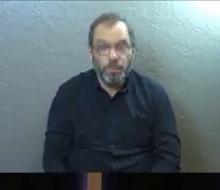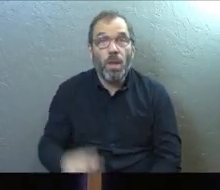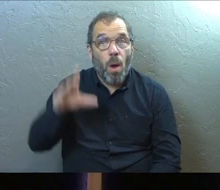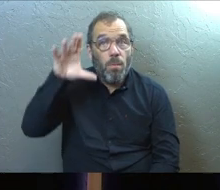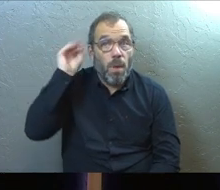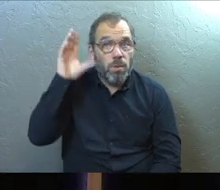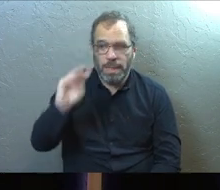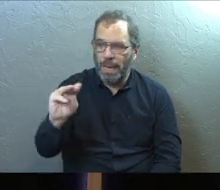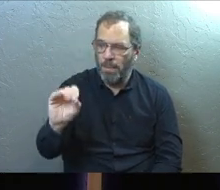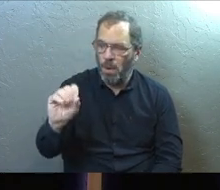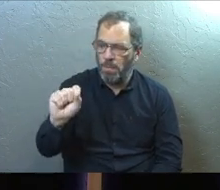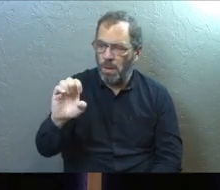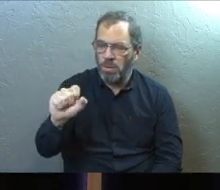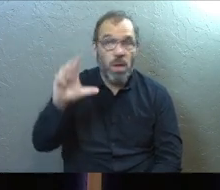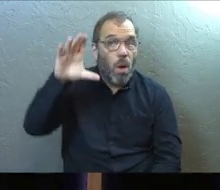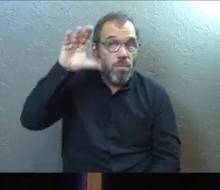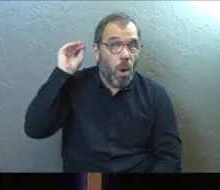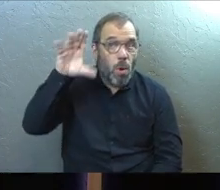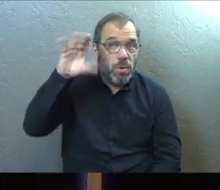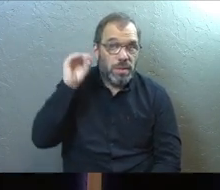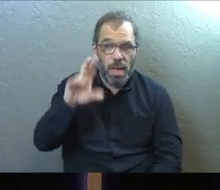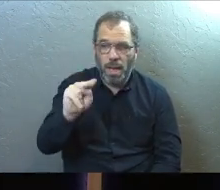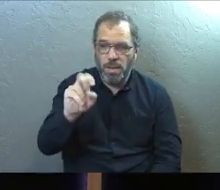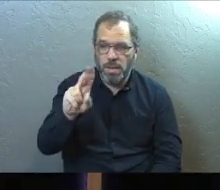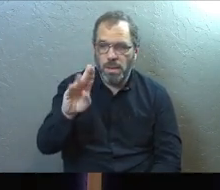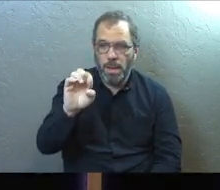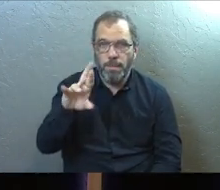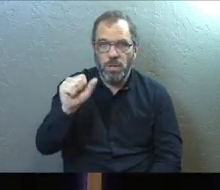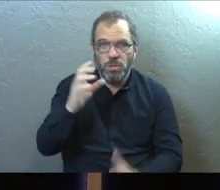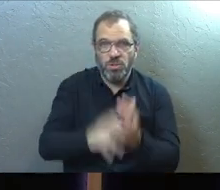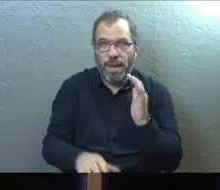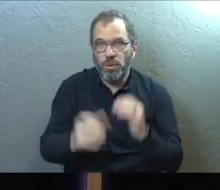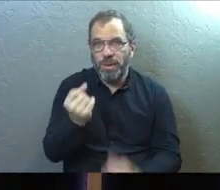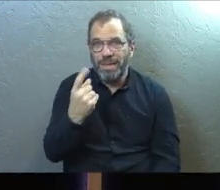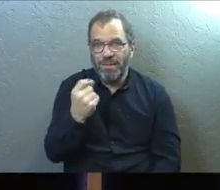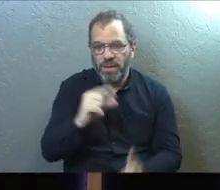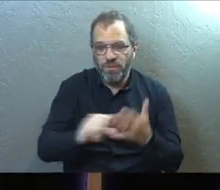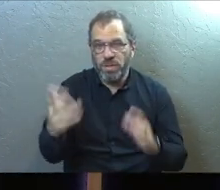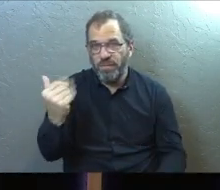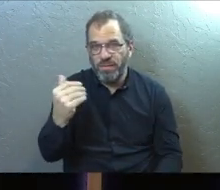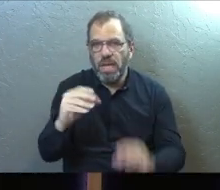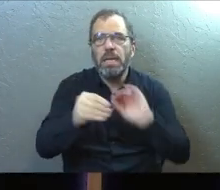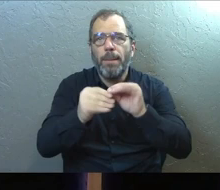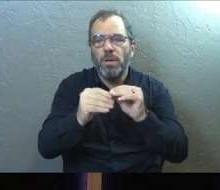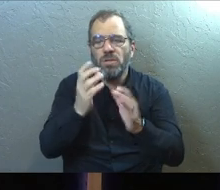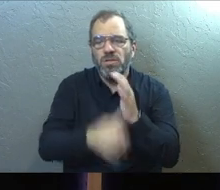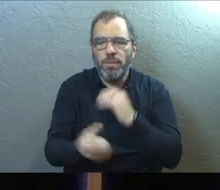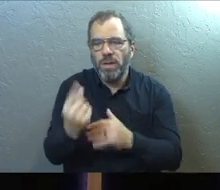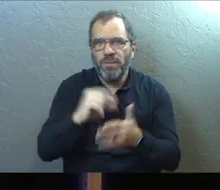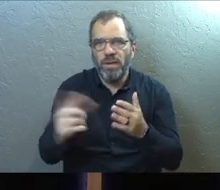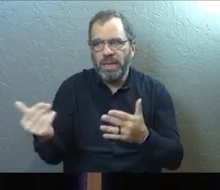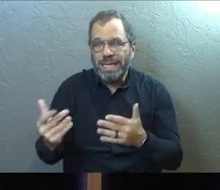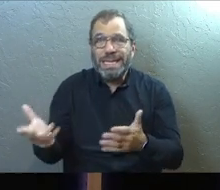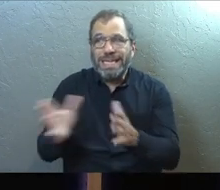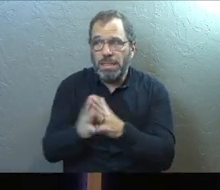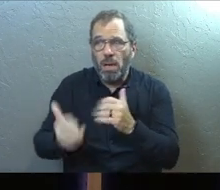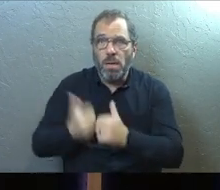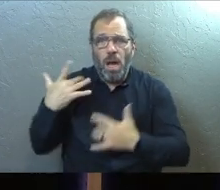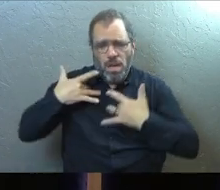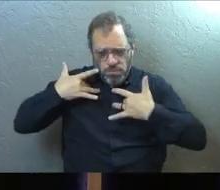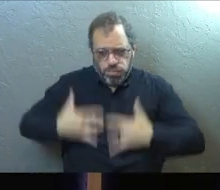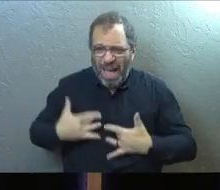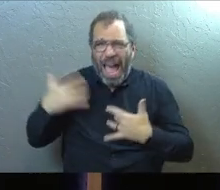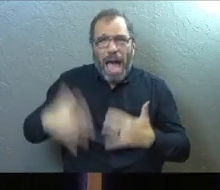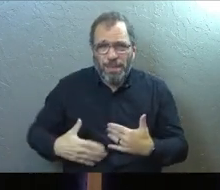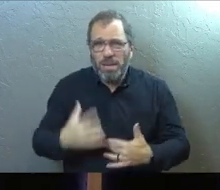Moses in numbers chapter 11, verse 15, he is in such serious despair that Moses